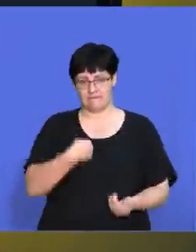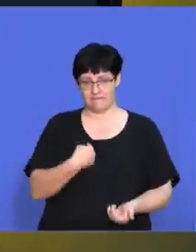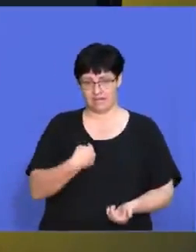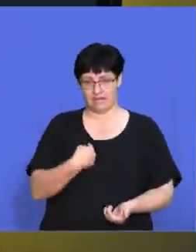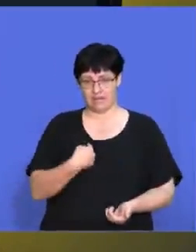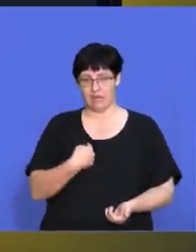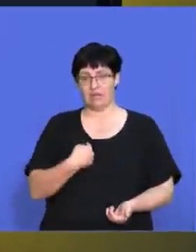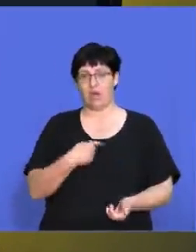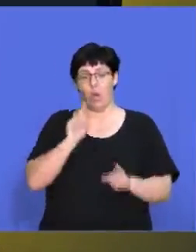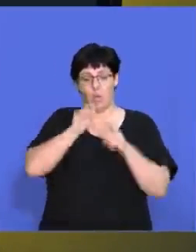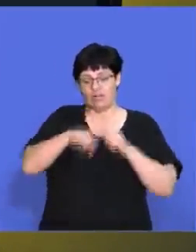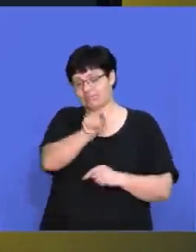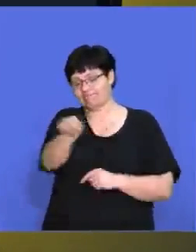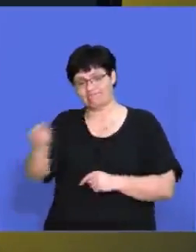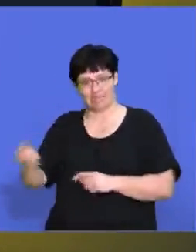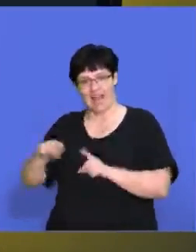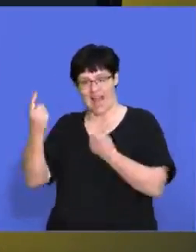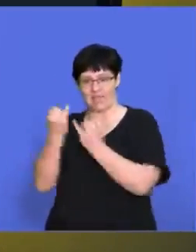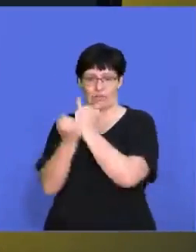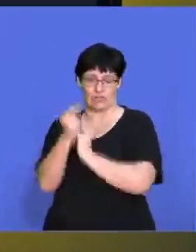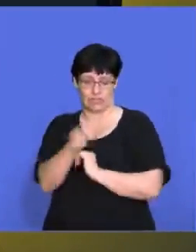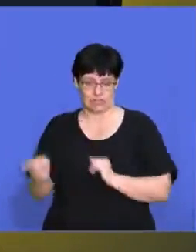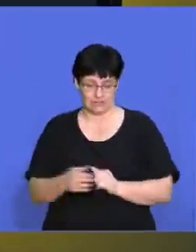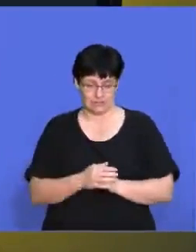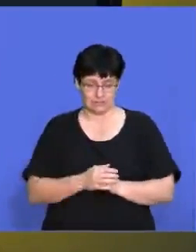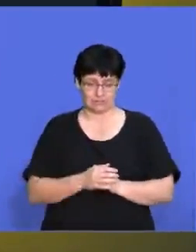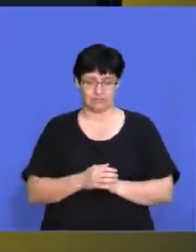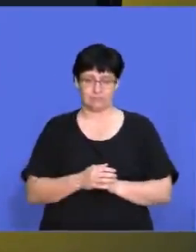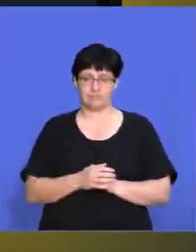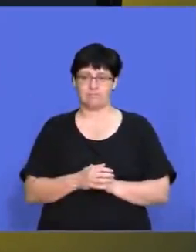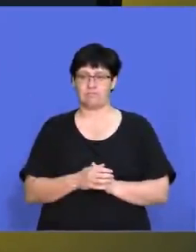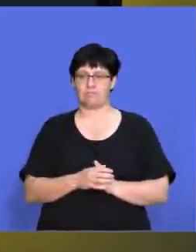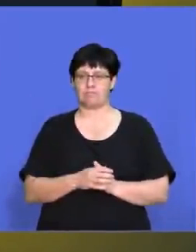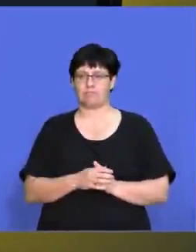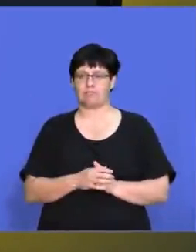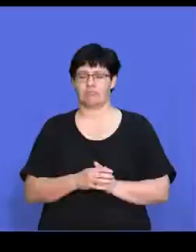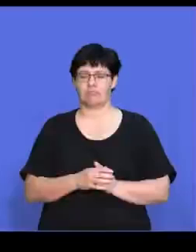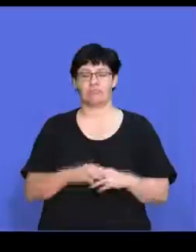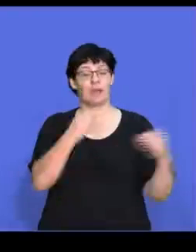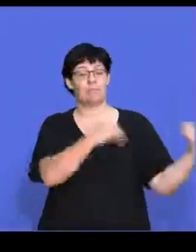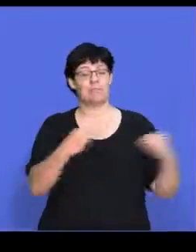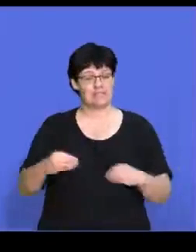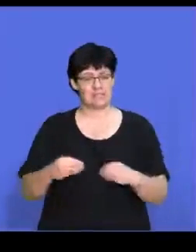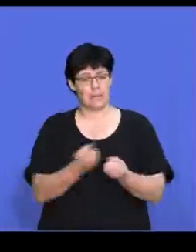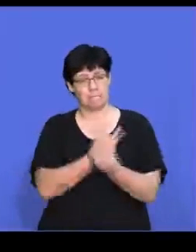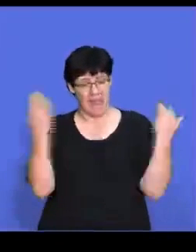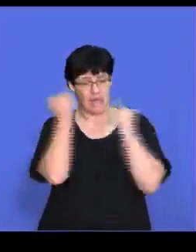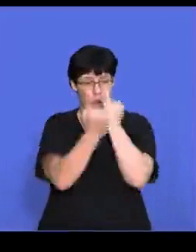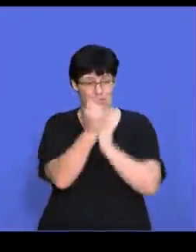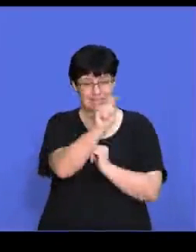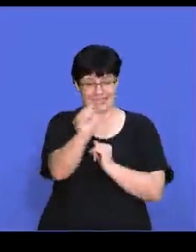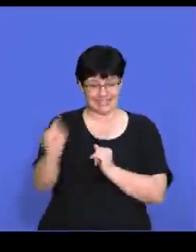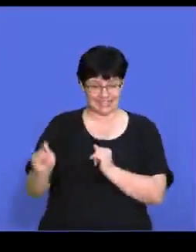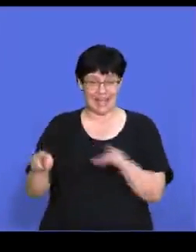have over, um, over that particular environment. All right. A business with many competitors